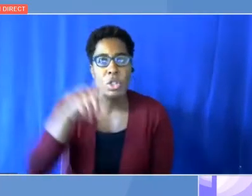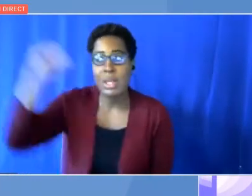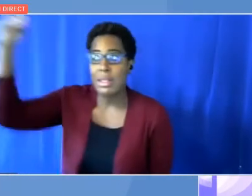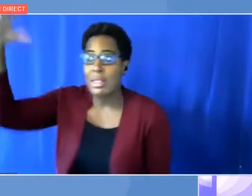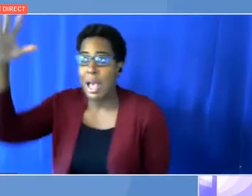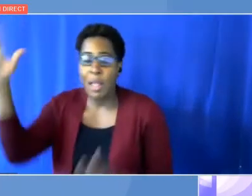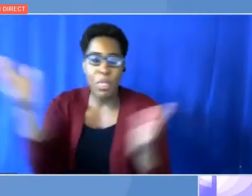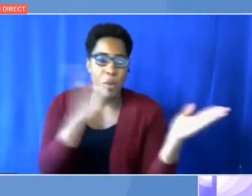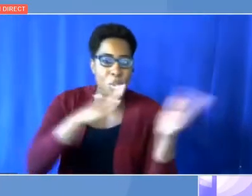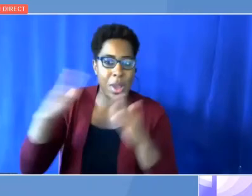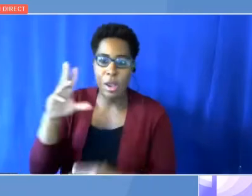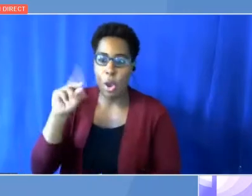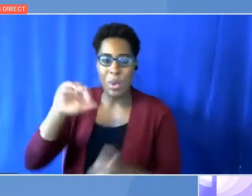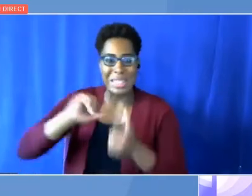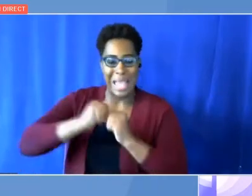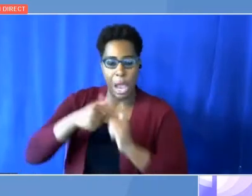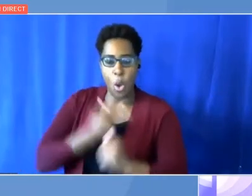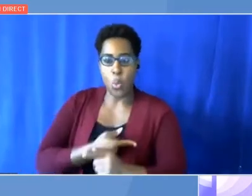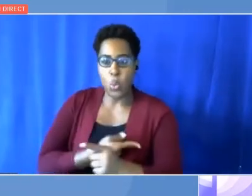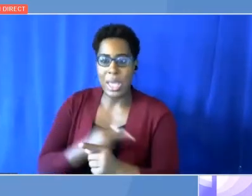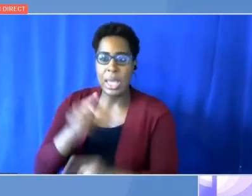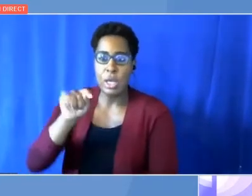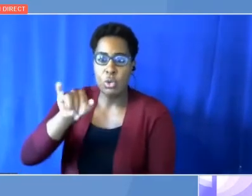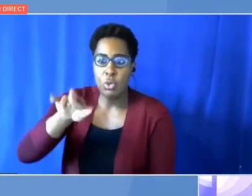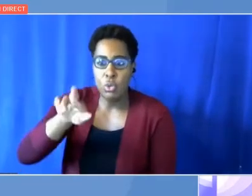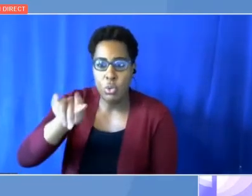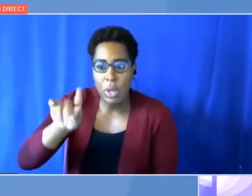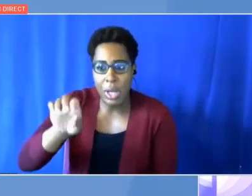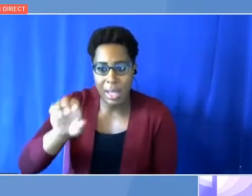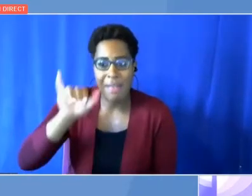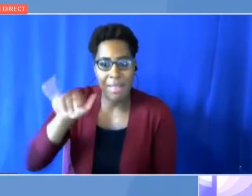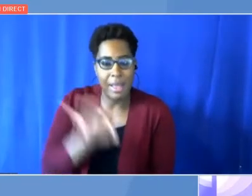the trade. So, renewables can play the role of base loads.